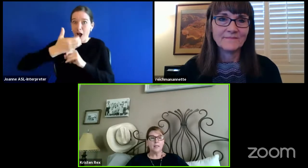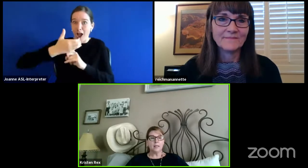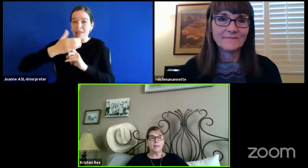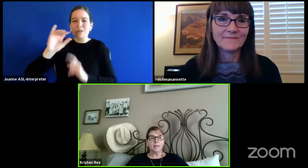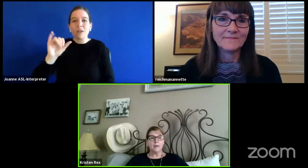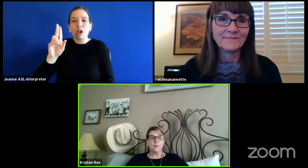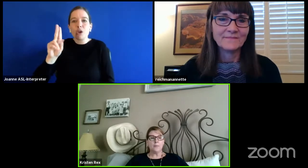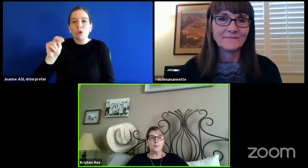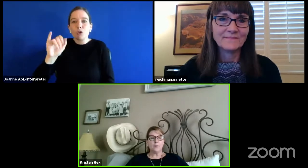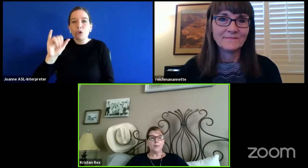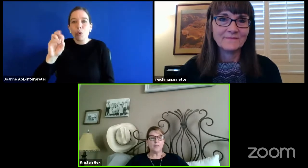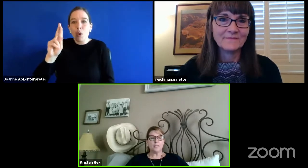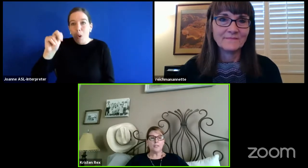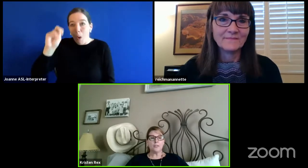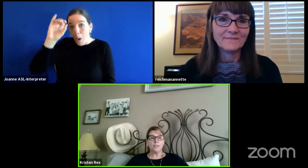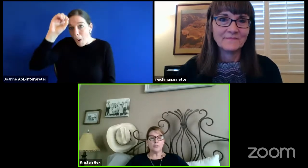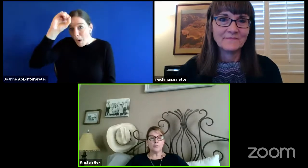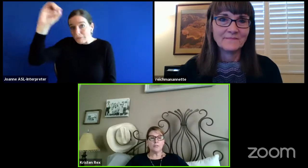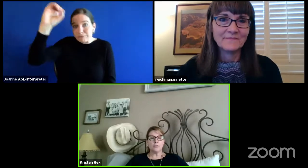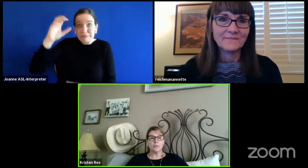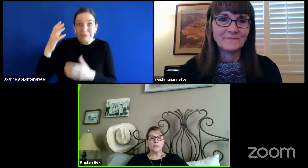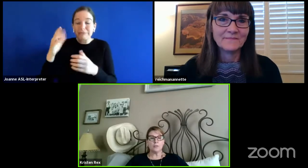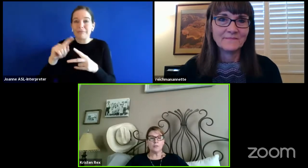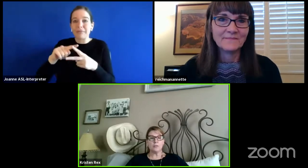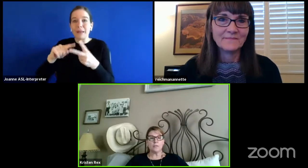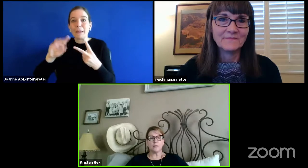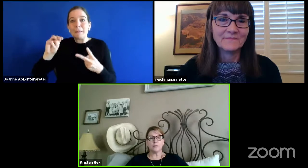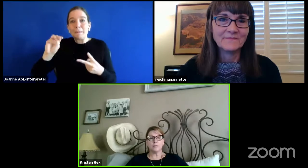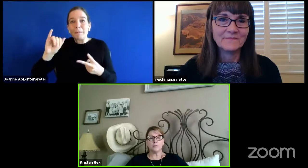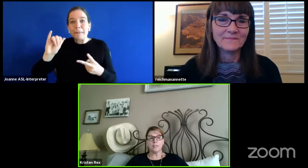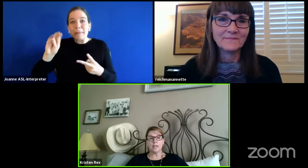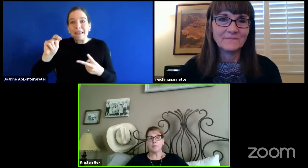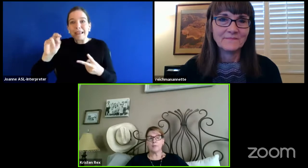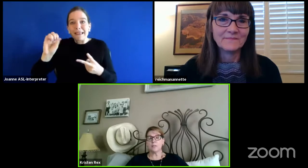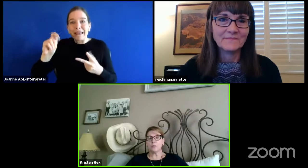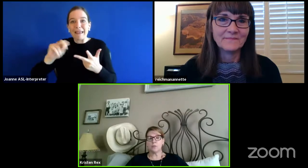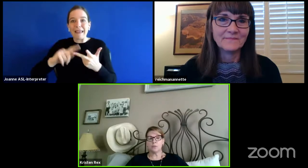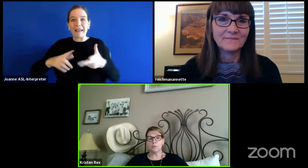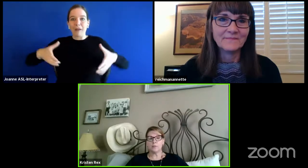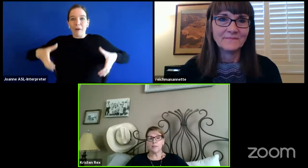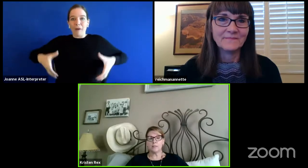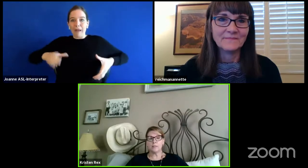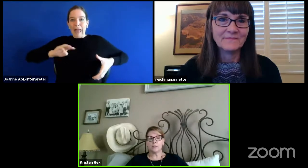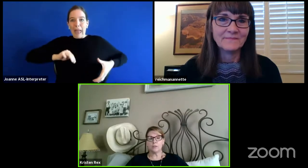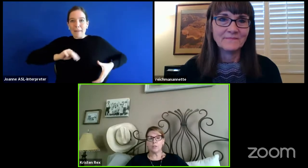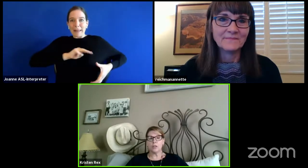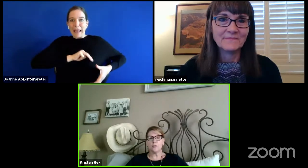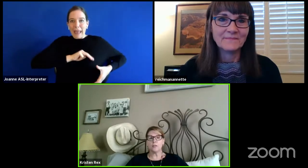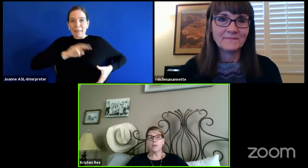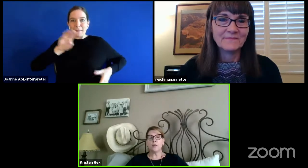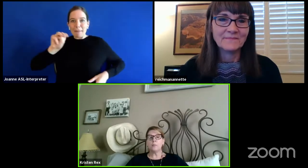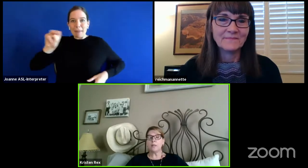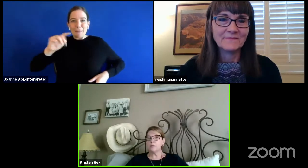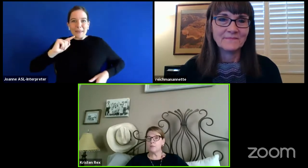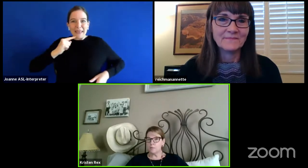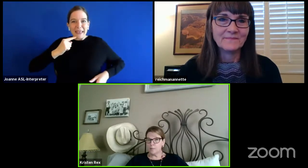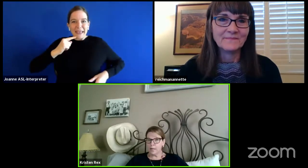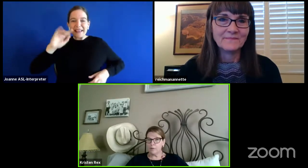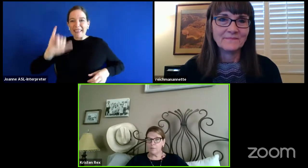and M&Ms. One of our teachers has driven to a student's house several times in order to provide sticker charts